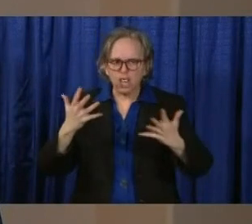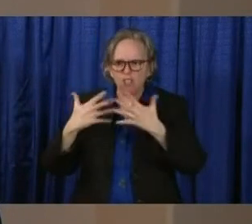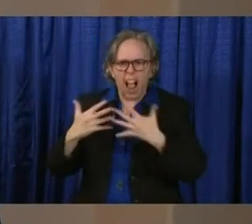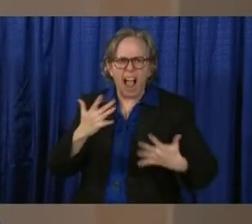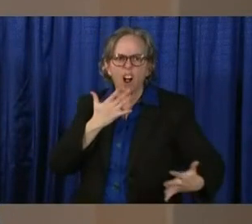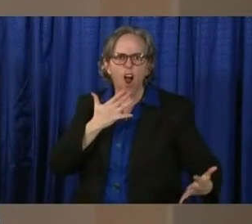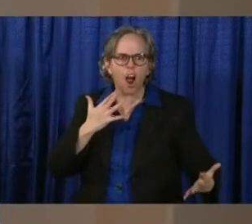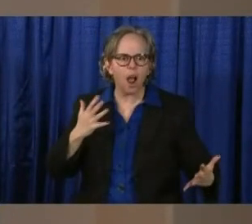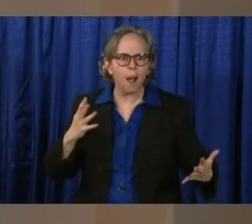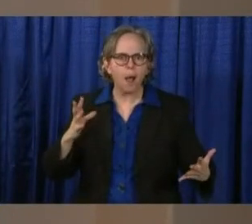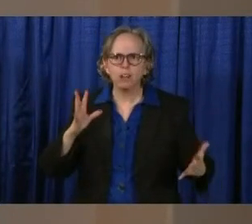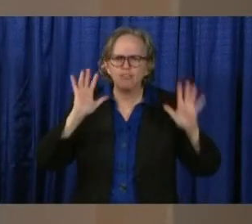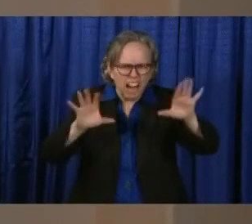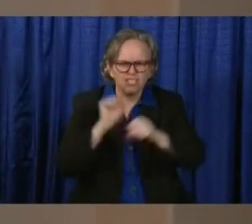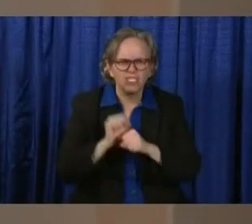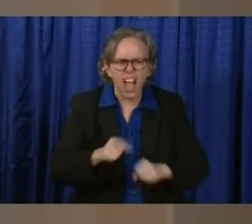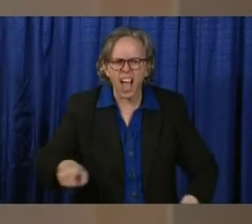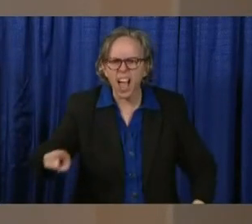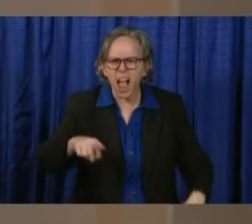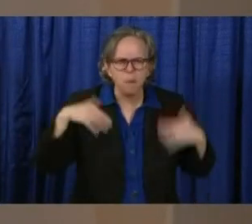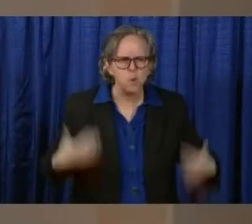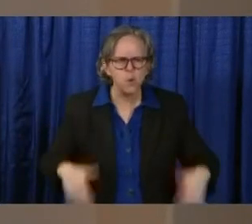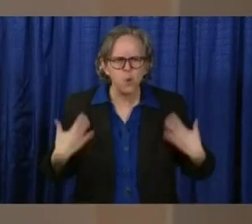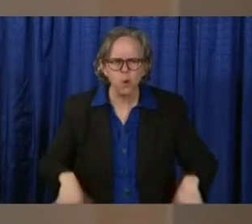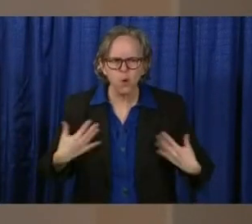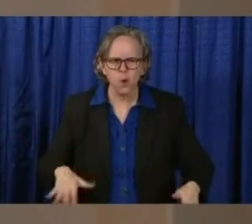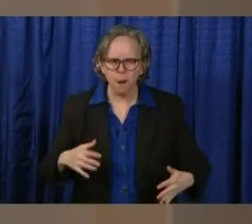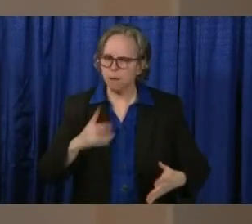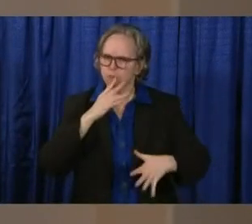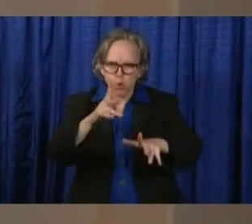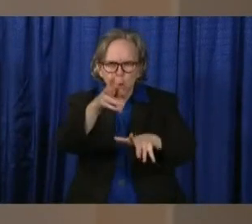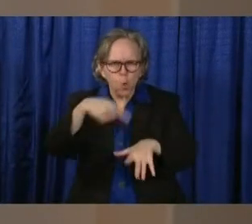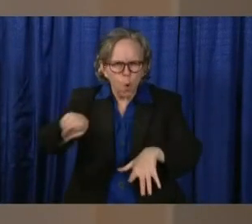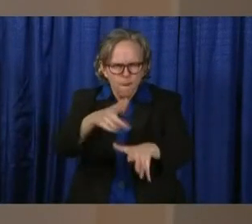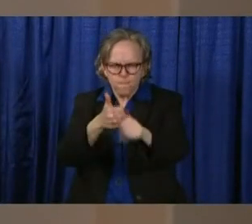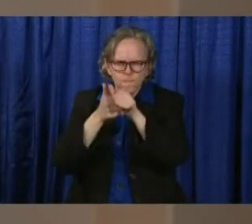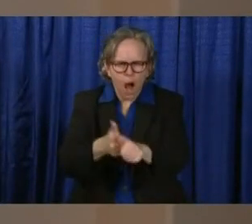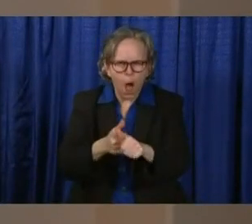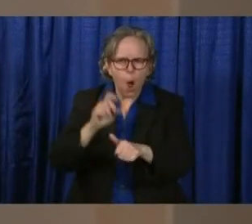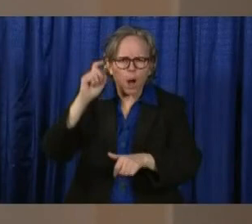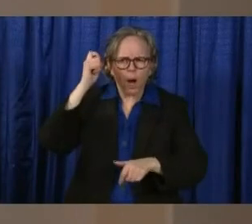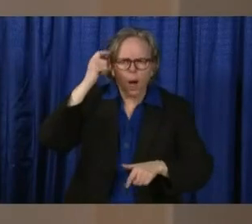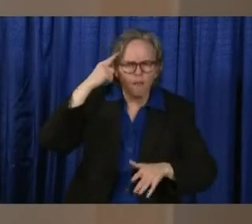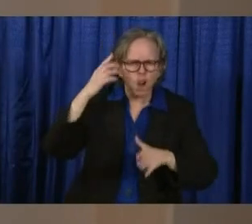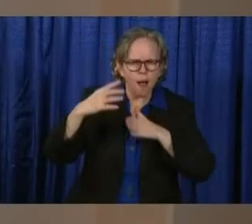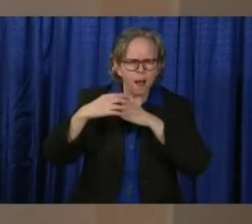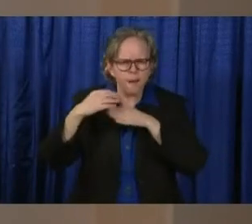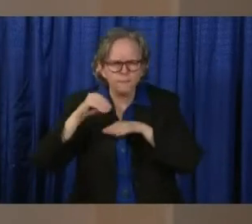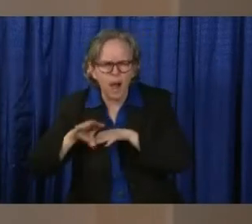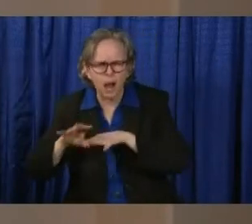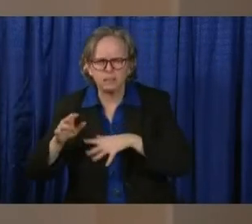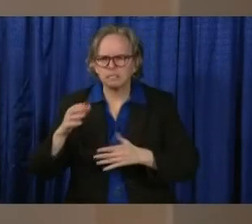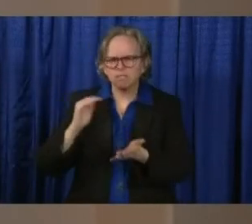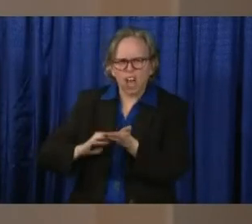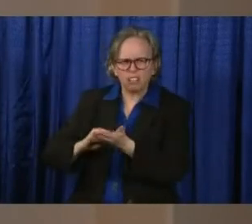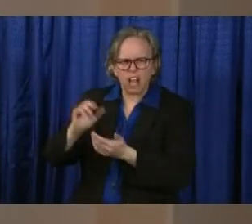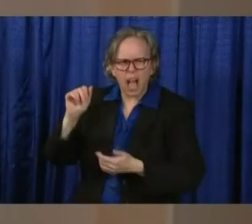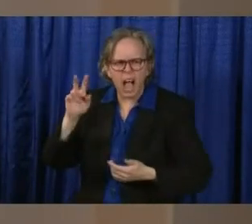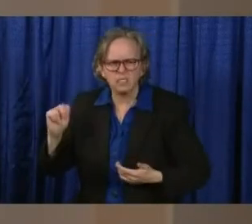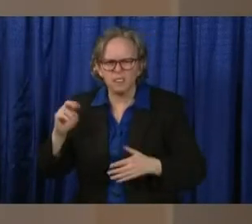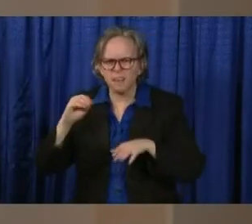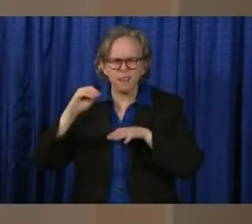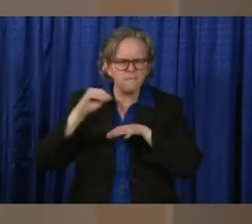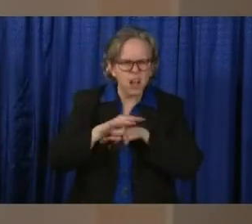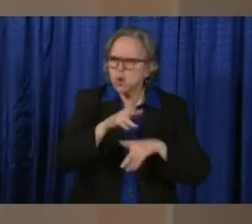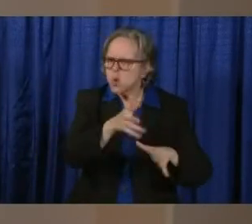You really have followed the guidance that the governor has asked and Dr. Acton has asked. We've all asked of each other, not just